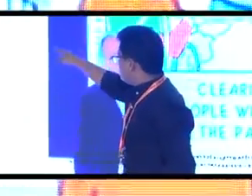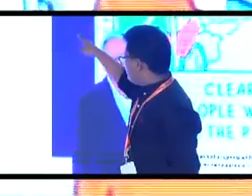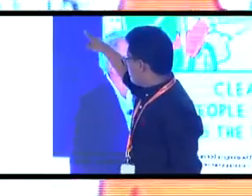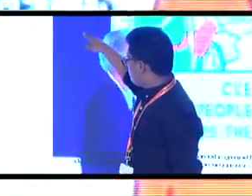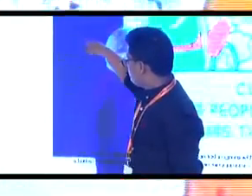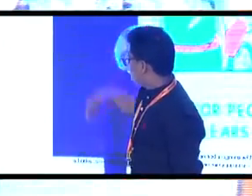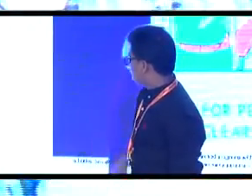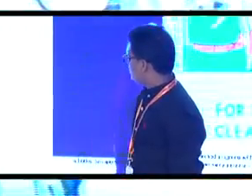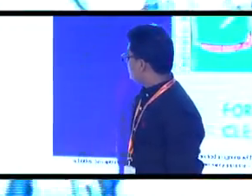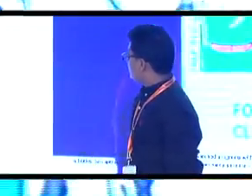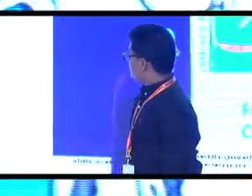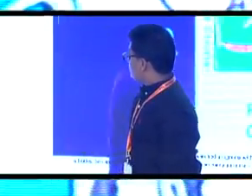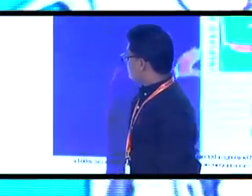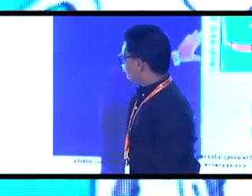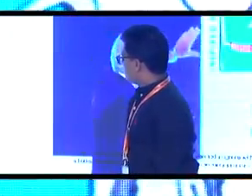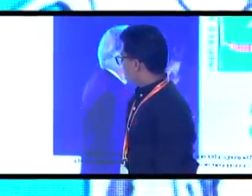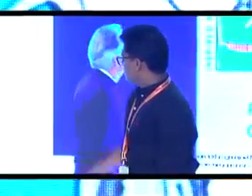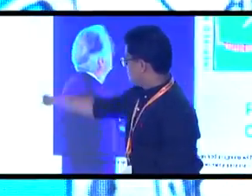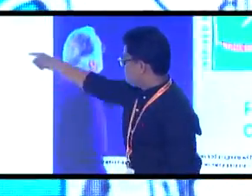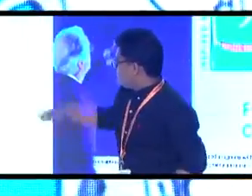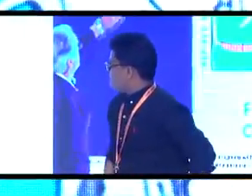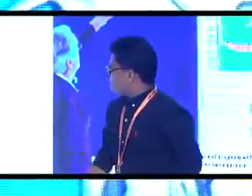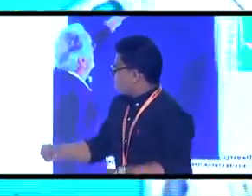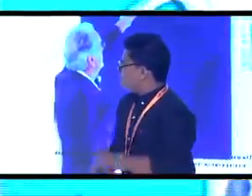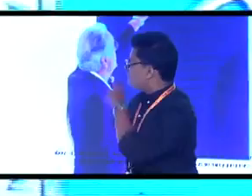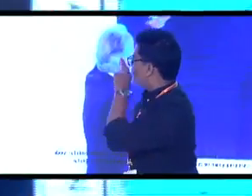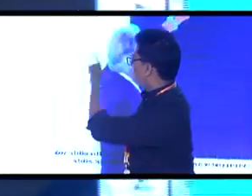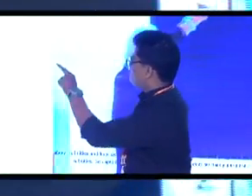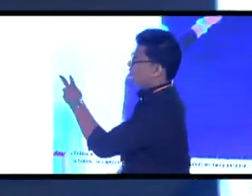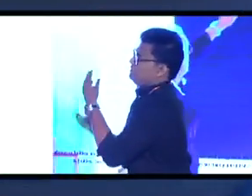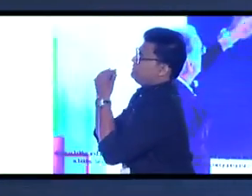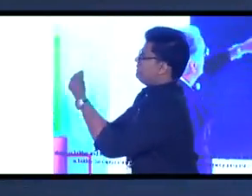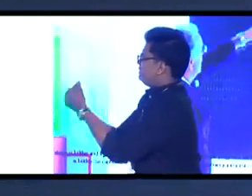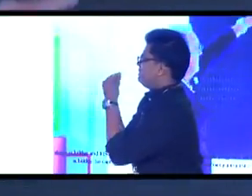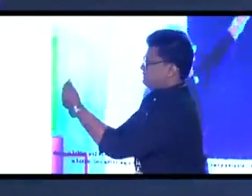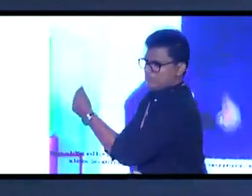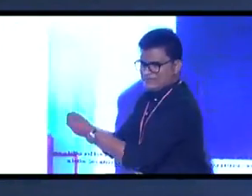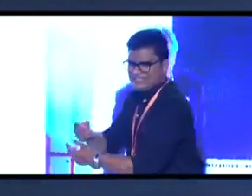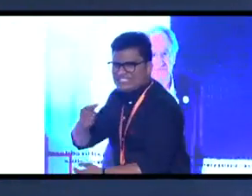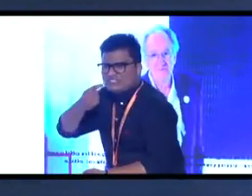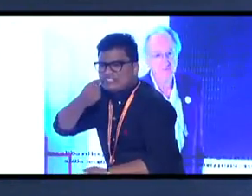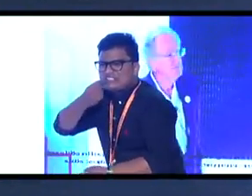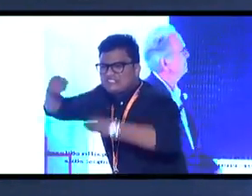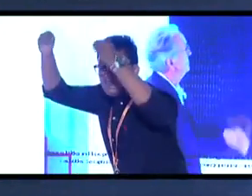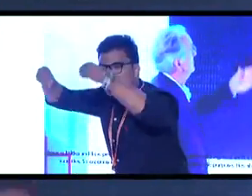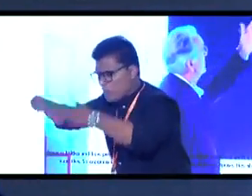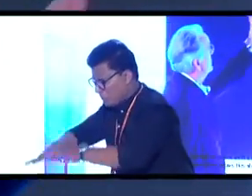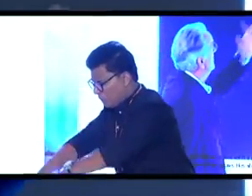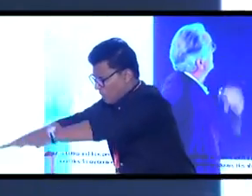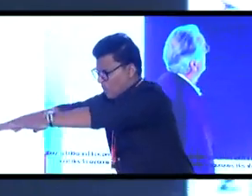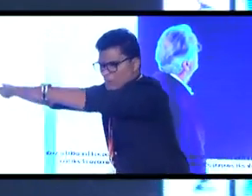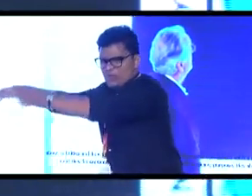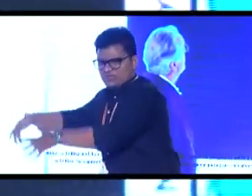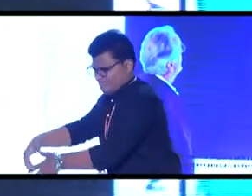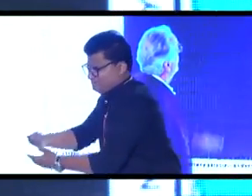custodian. And so the kid in the wheelchair says, could you please shovel the ramp? The